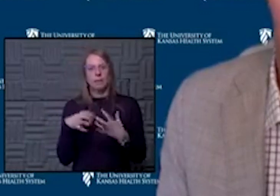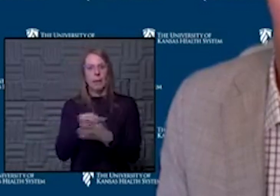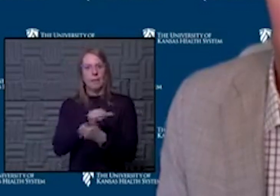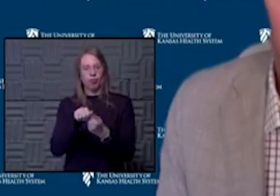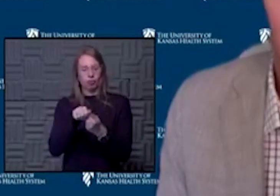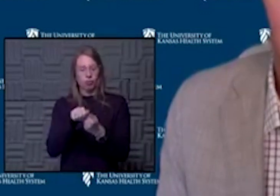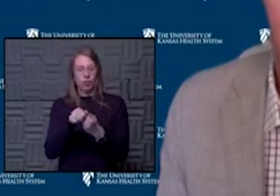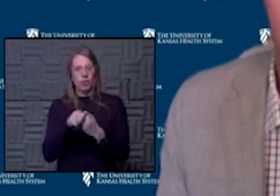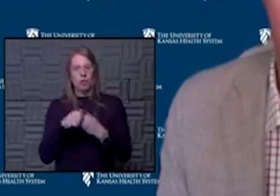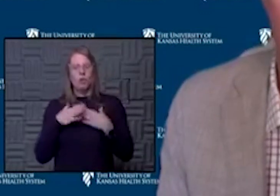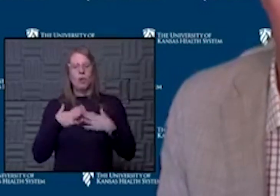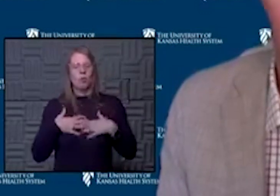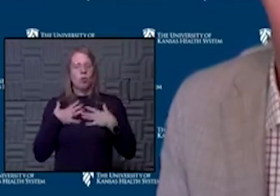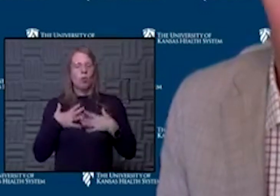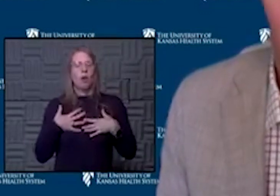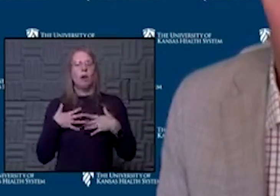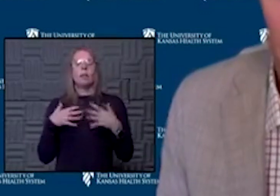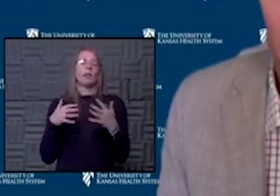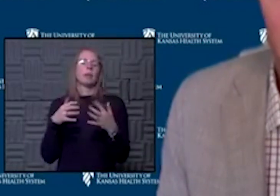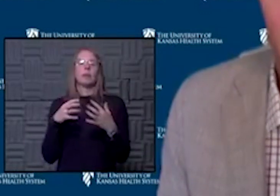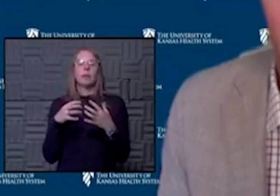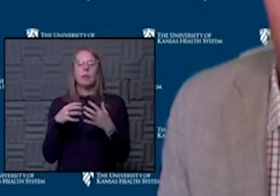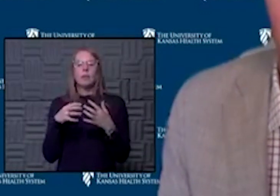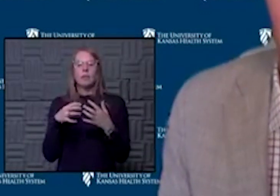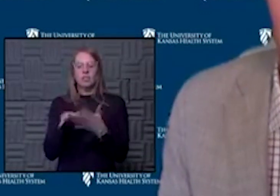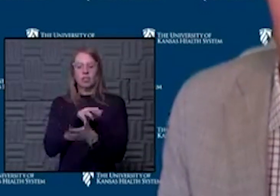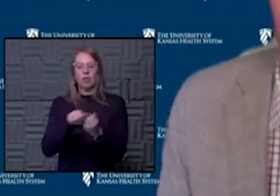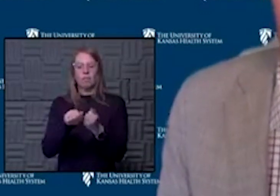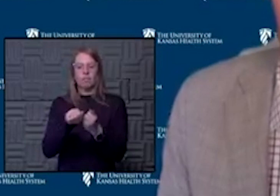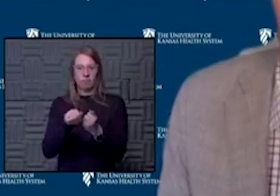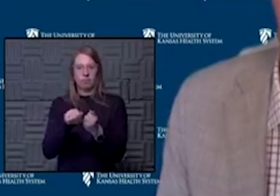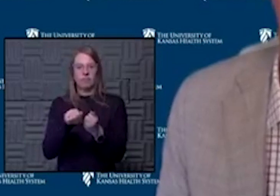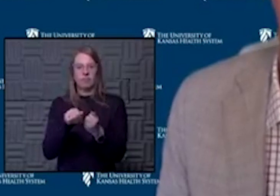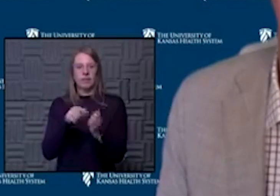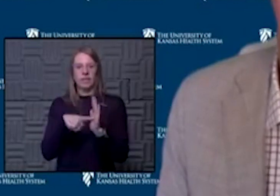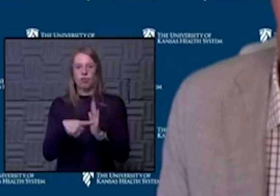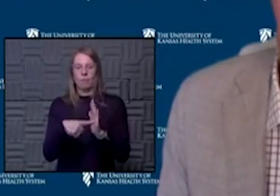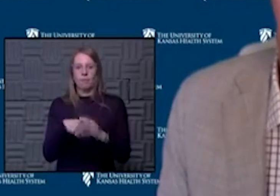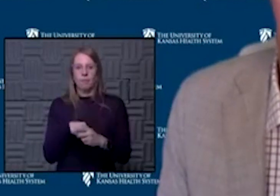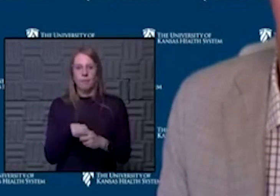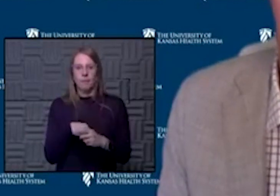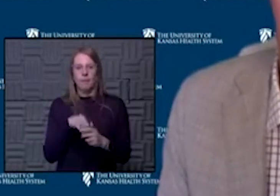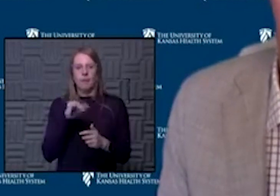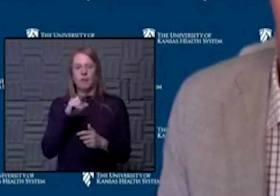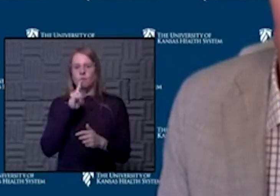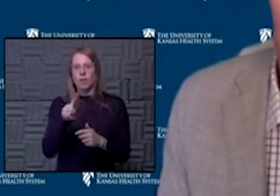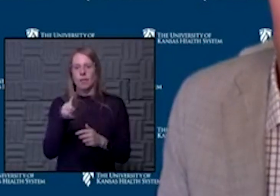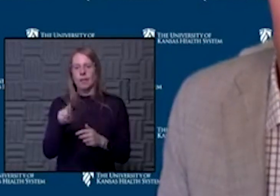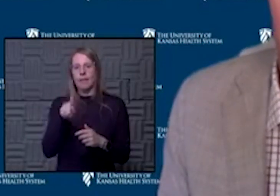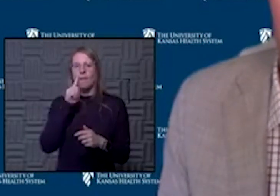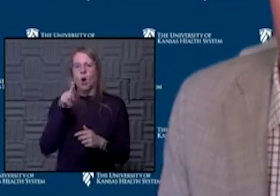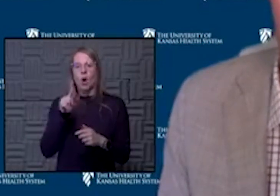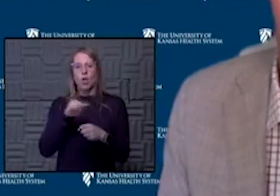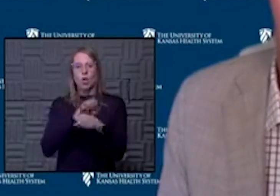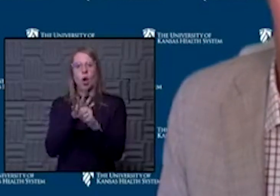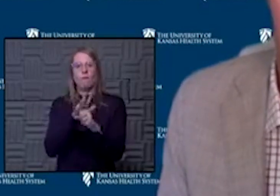adult respiratory distress syndrome, ARDS, if you've heard of that. And that's really the need in COVID patients. It's because their lungs are